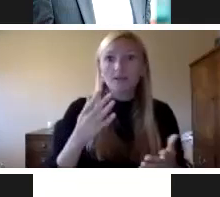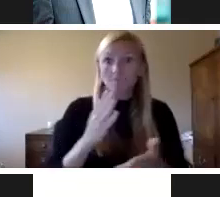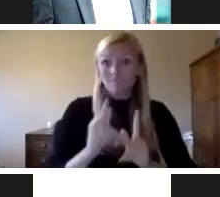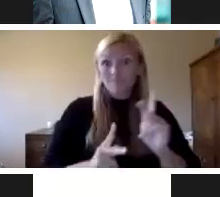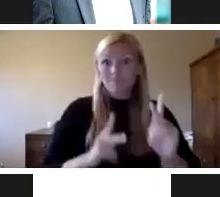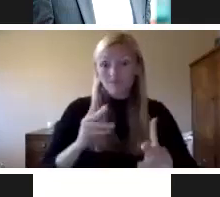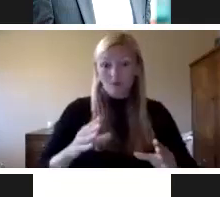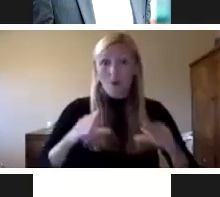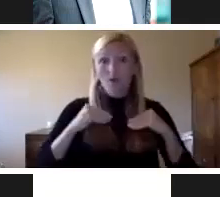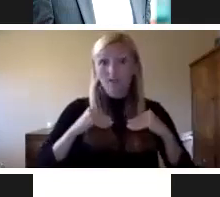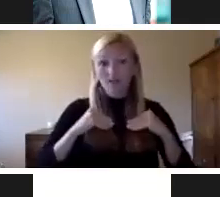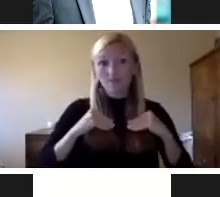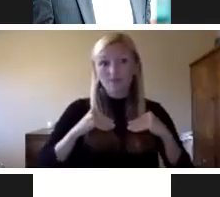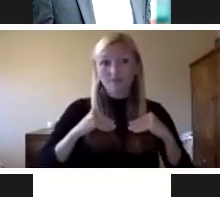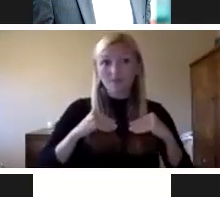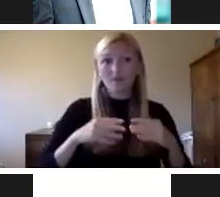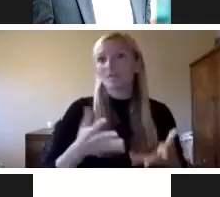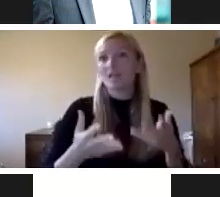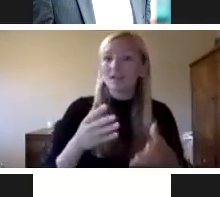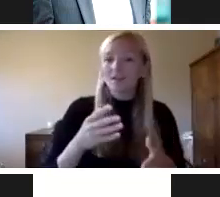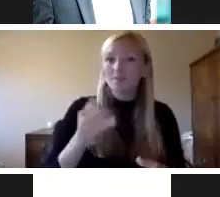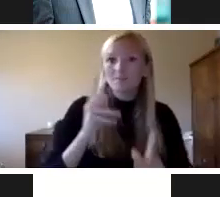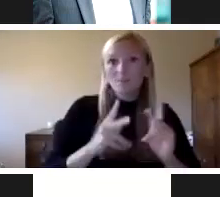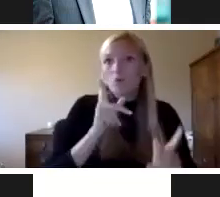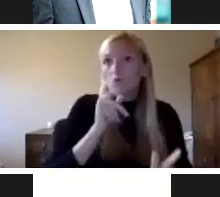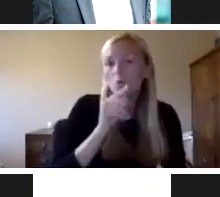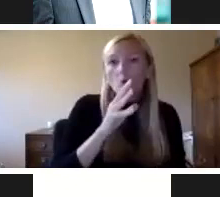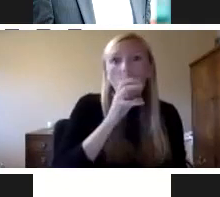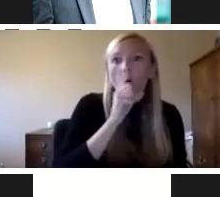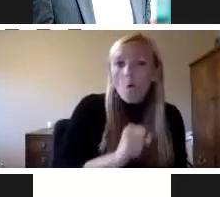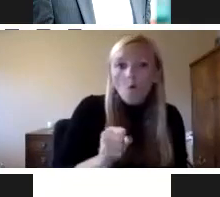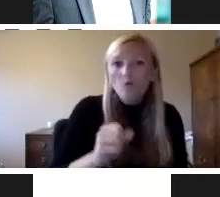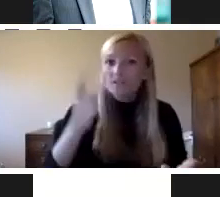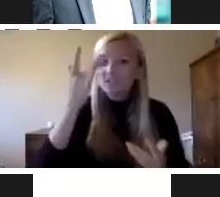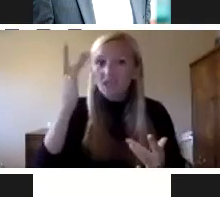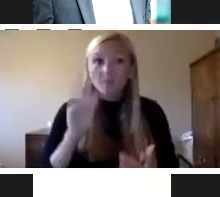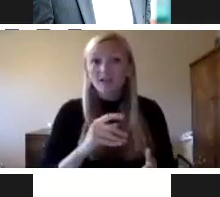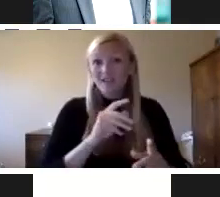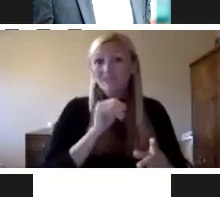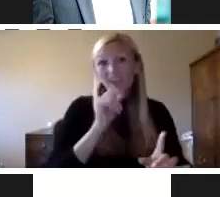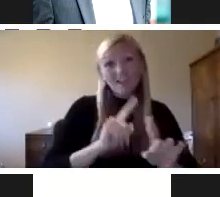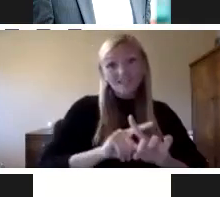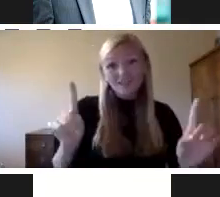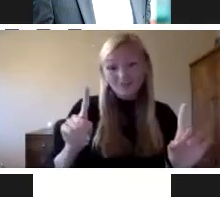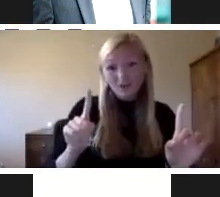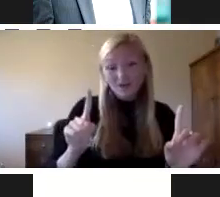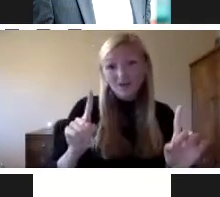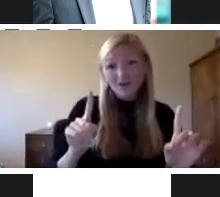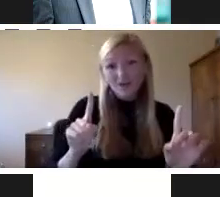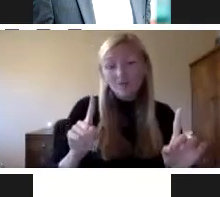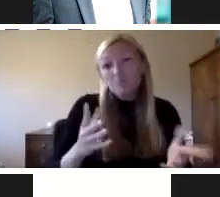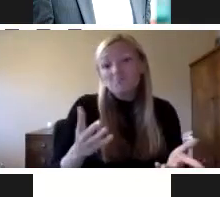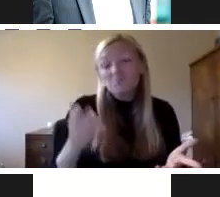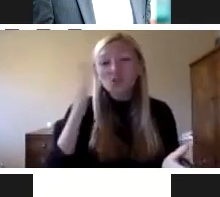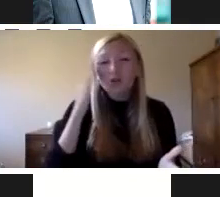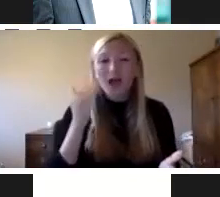the most vulnerable. Again not much different but what is different and not new is the history of